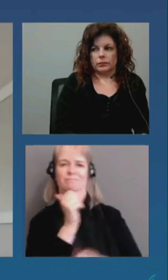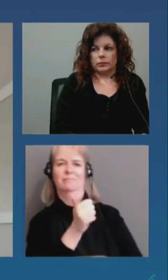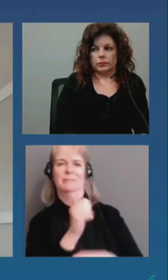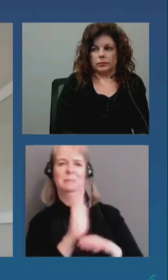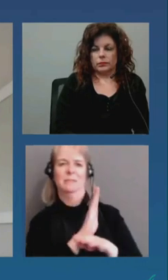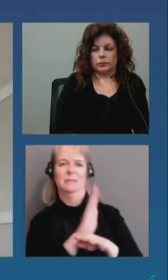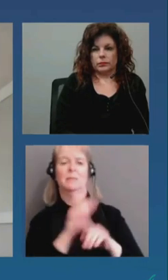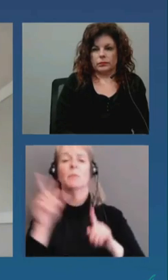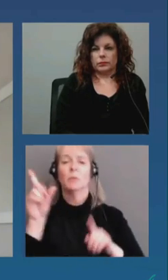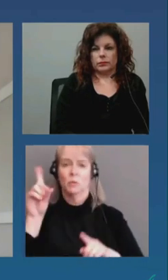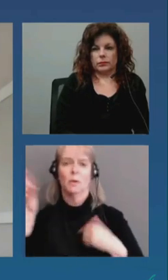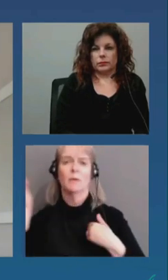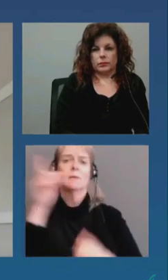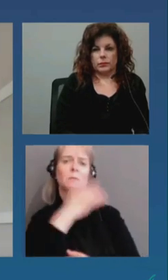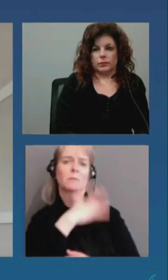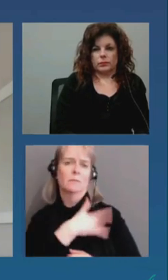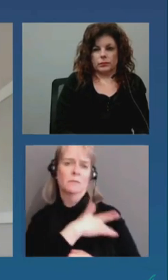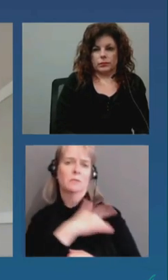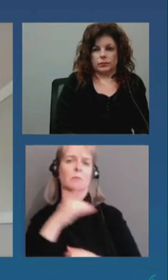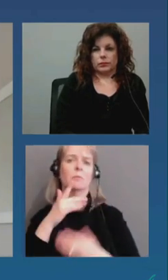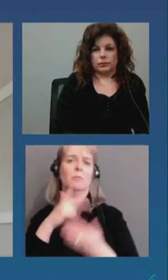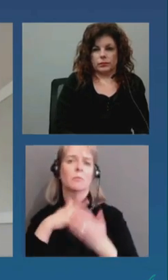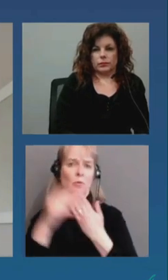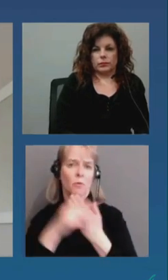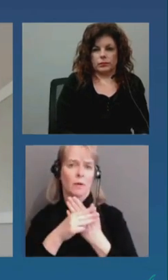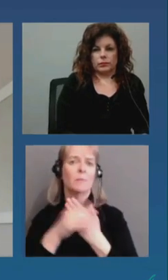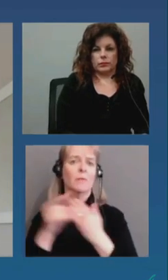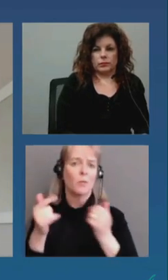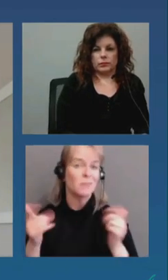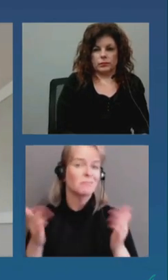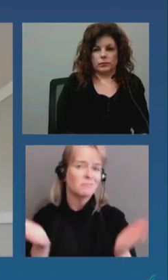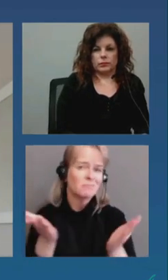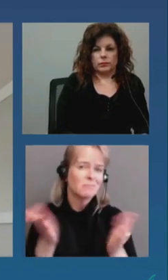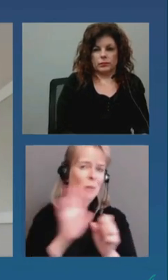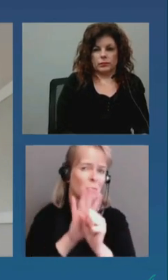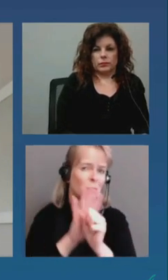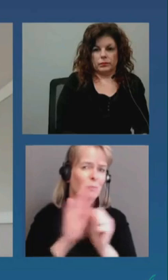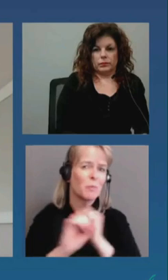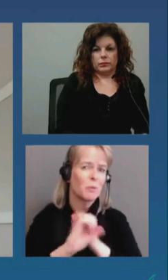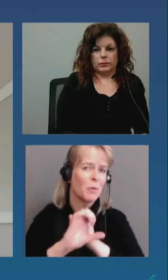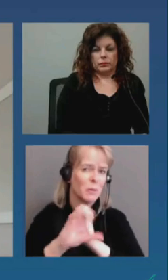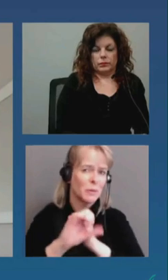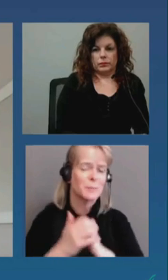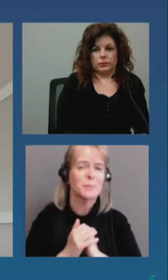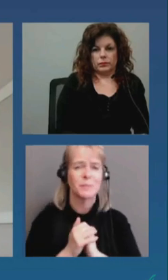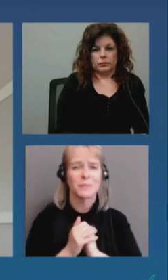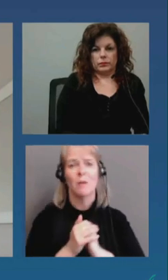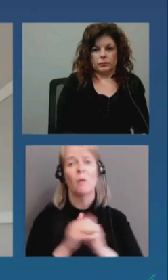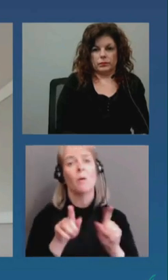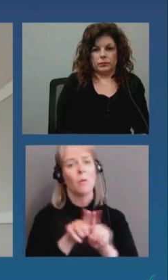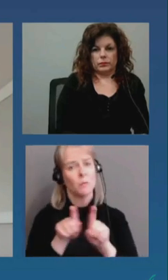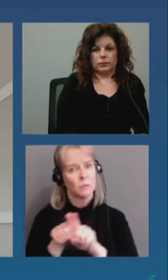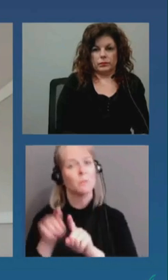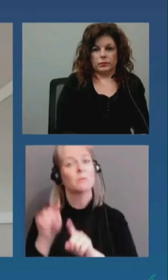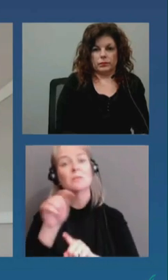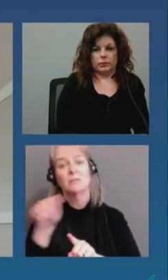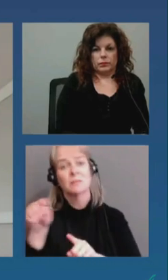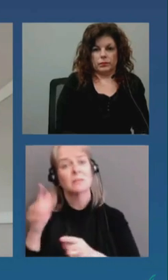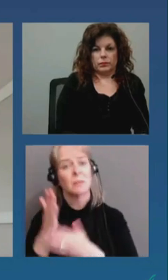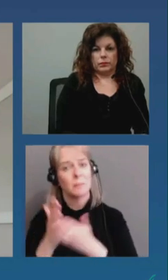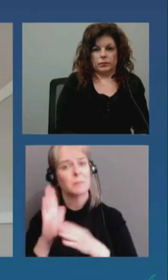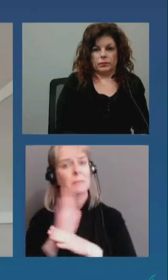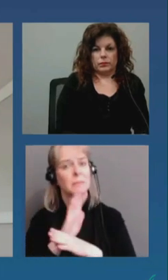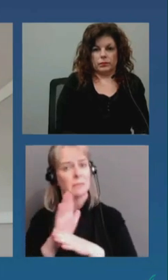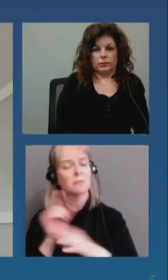program that we've been really promoting locally and now we do have other businesses are stepping forward locally